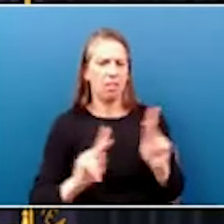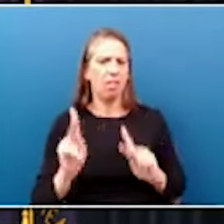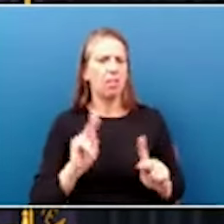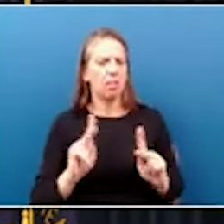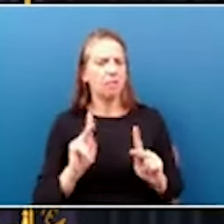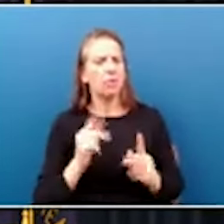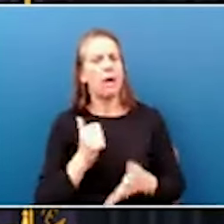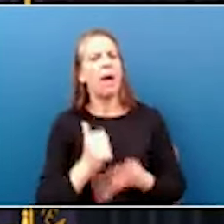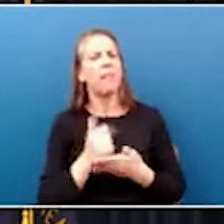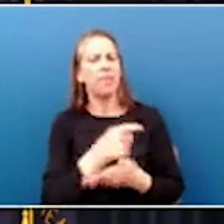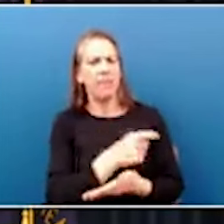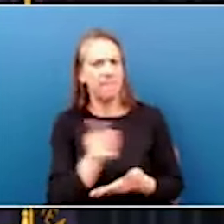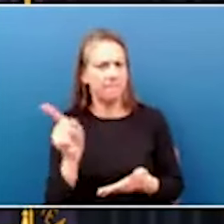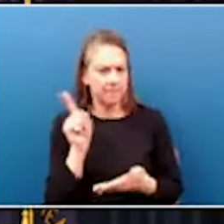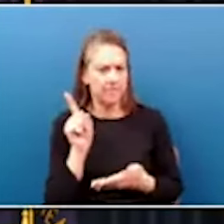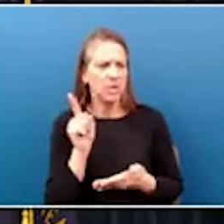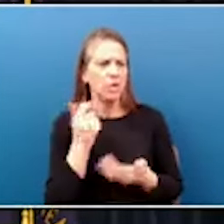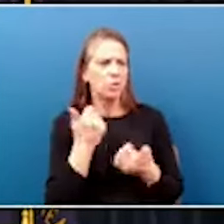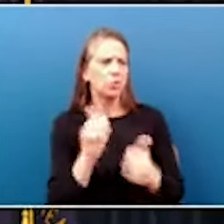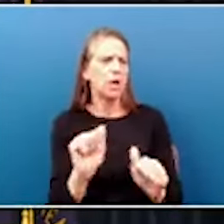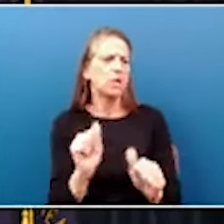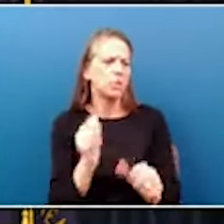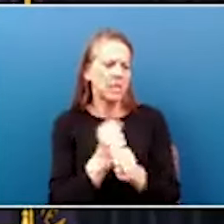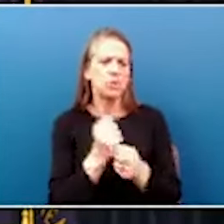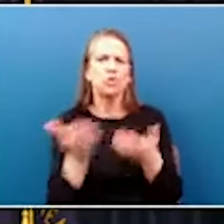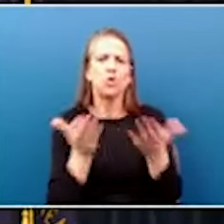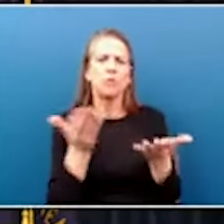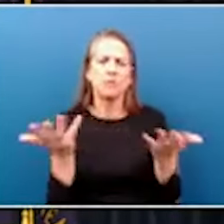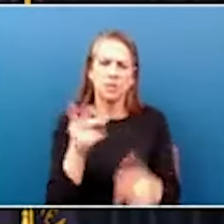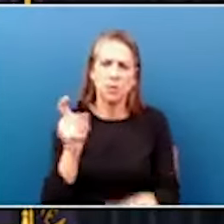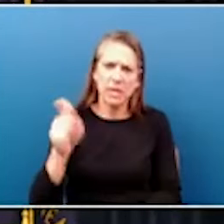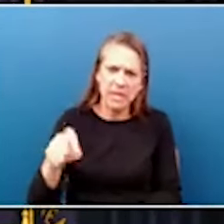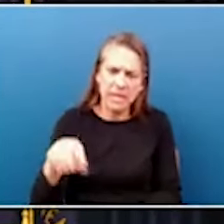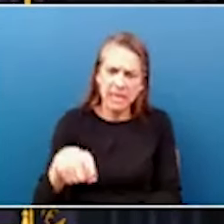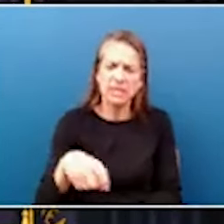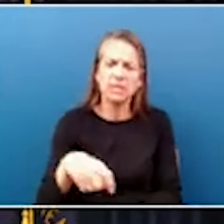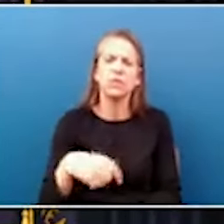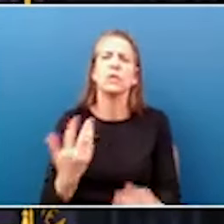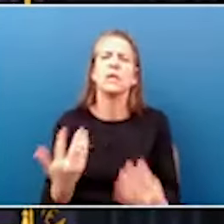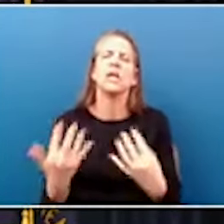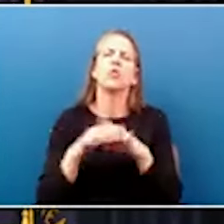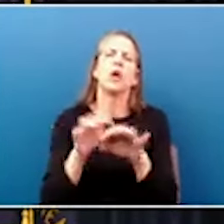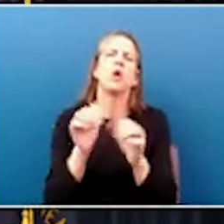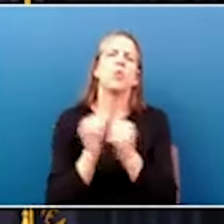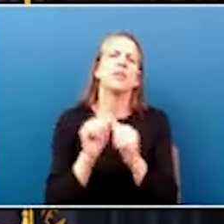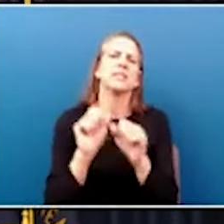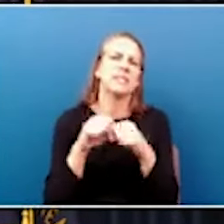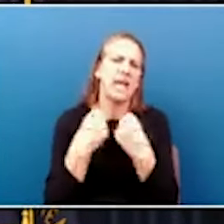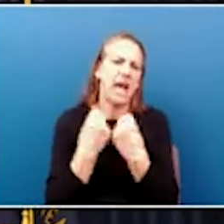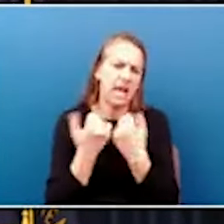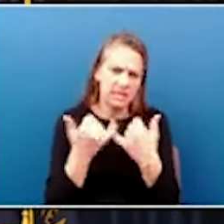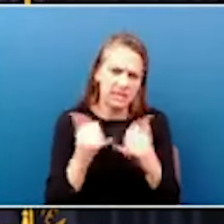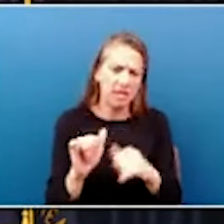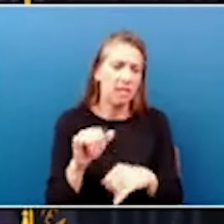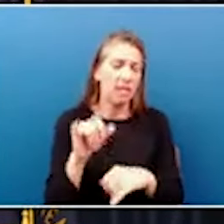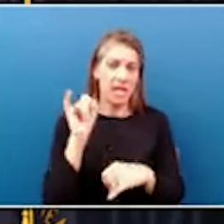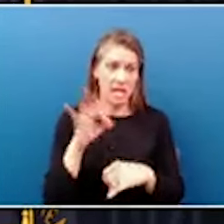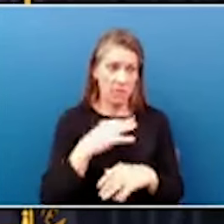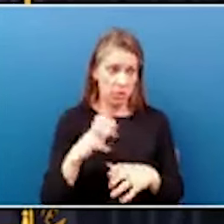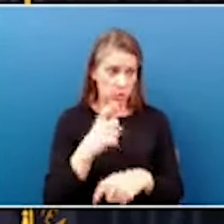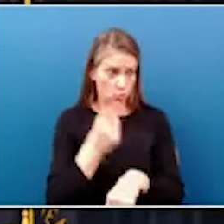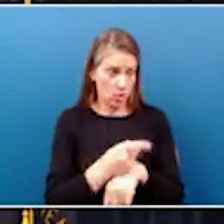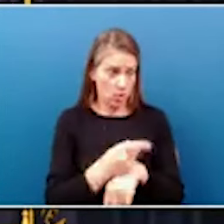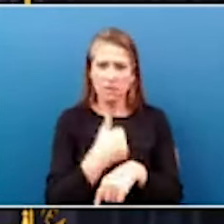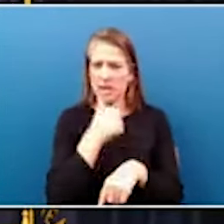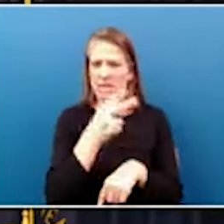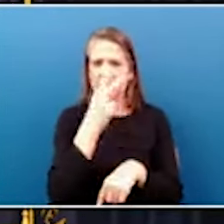them to try to get the services needed to reintegrate them with society. And if we do it right, to not see them in one